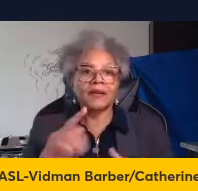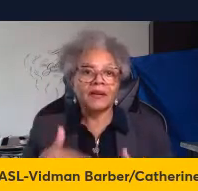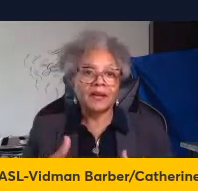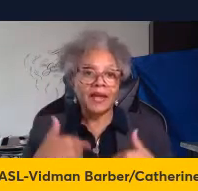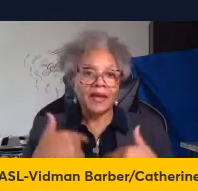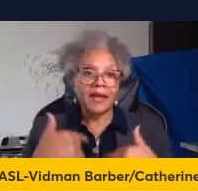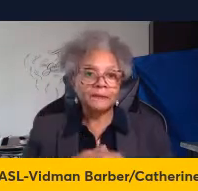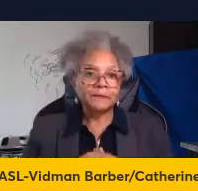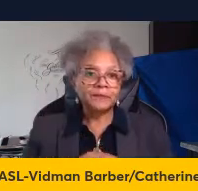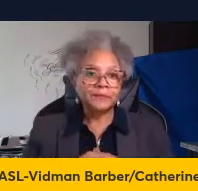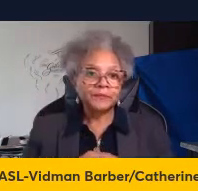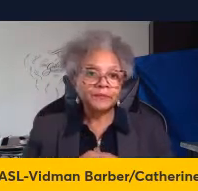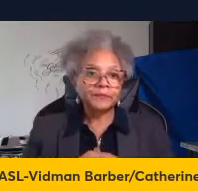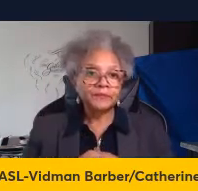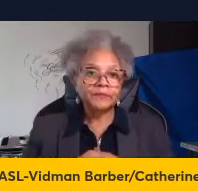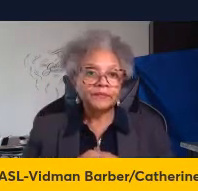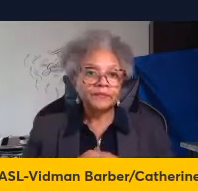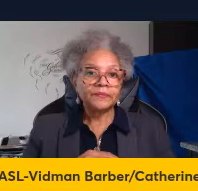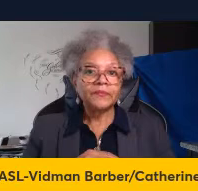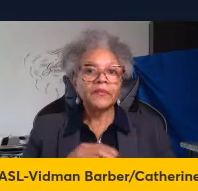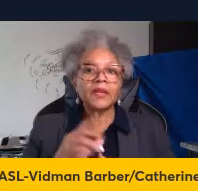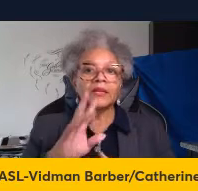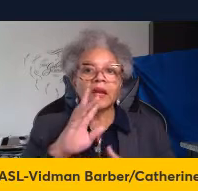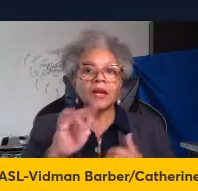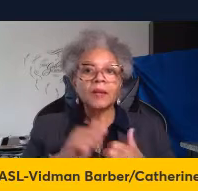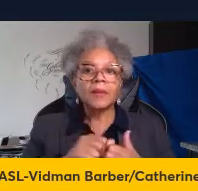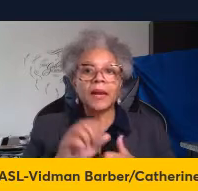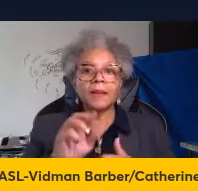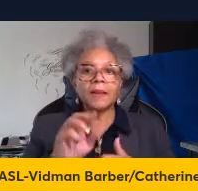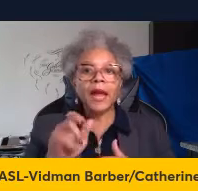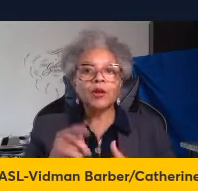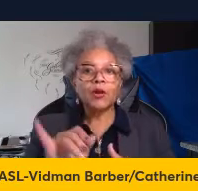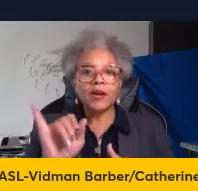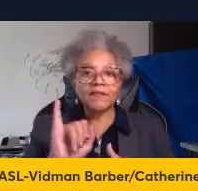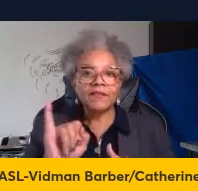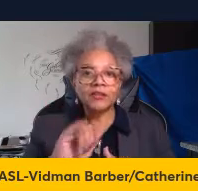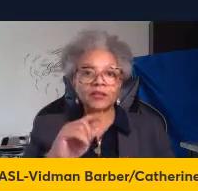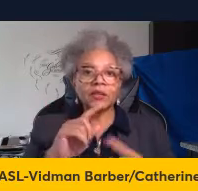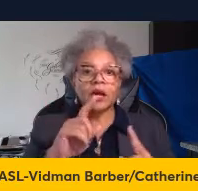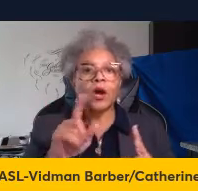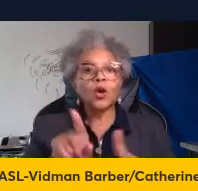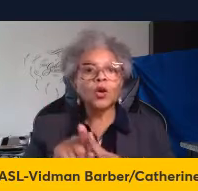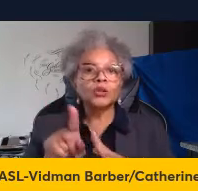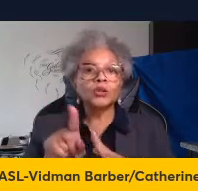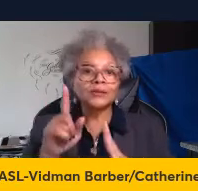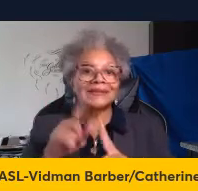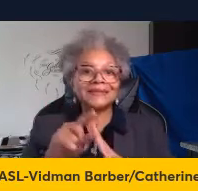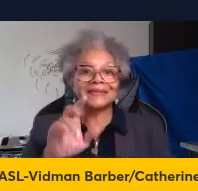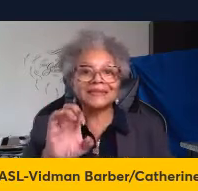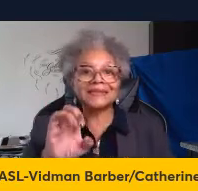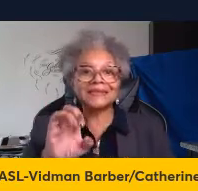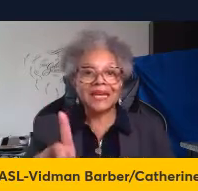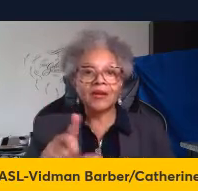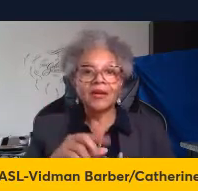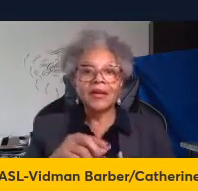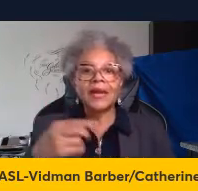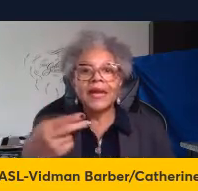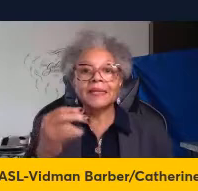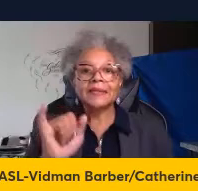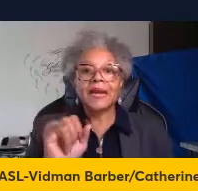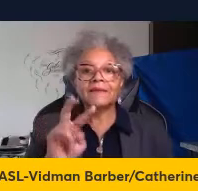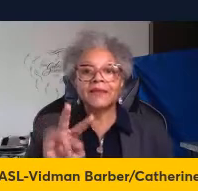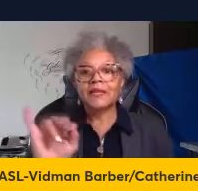immunity against mycobacterial infection occurs in a CD4 T cell dependent manner HIV infection